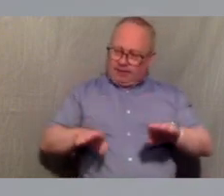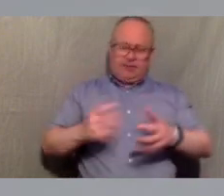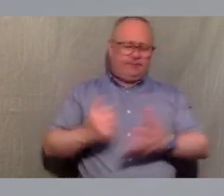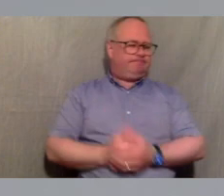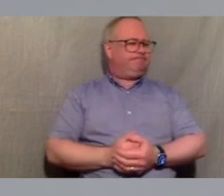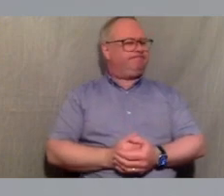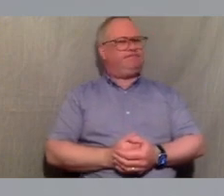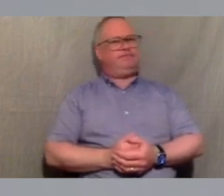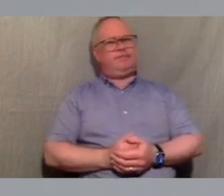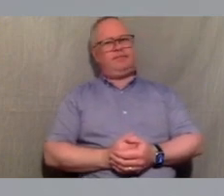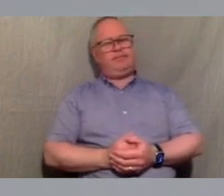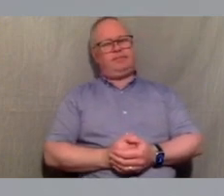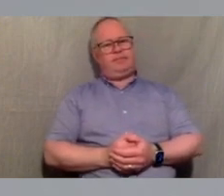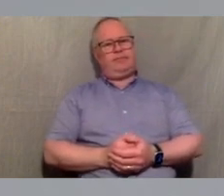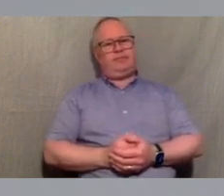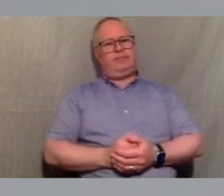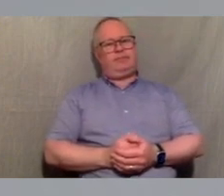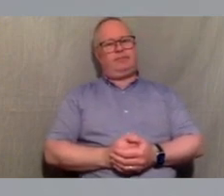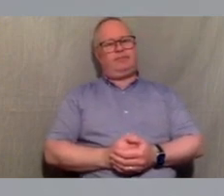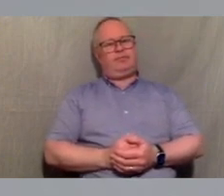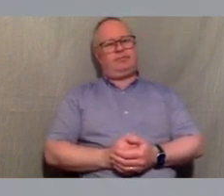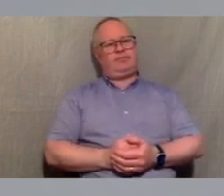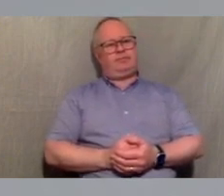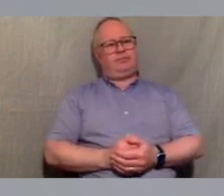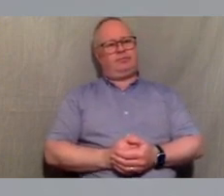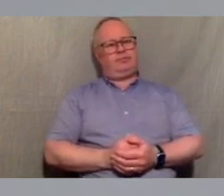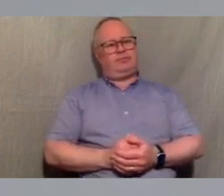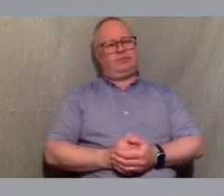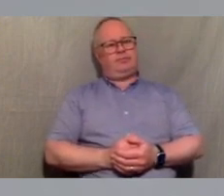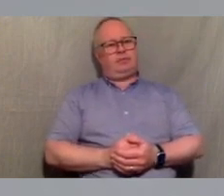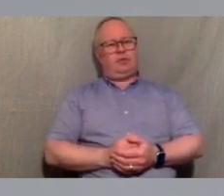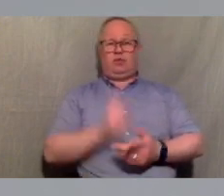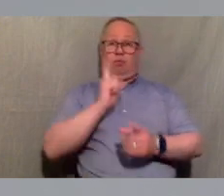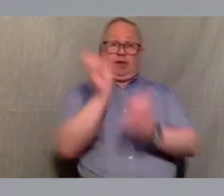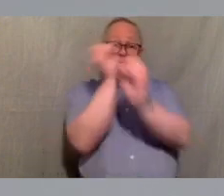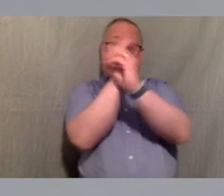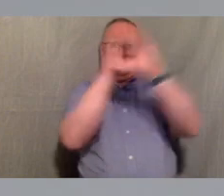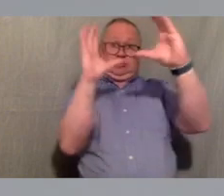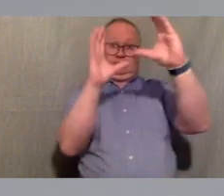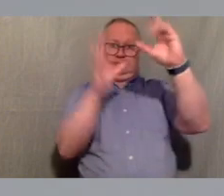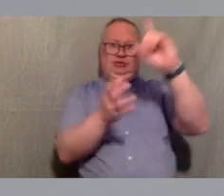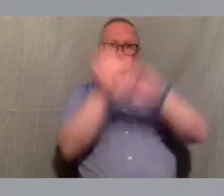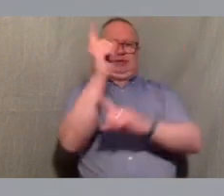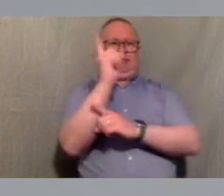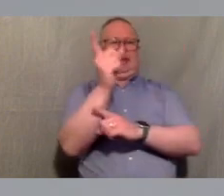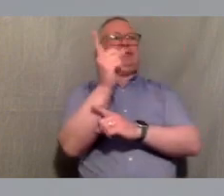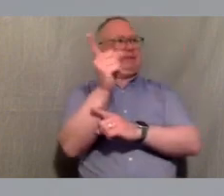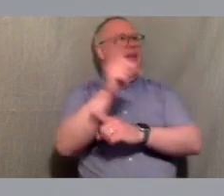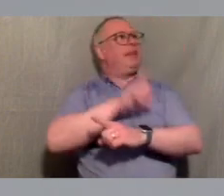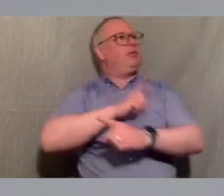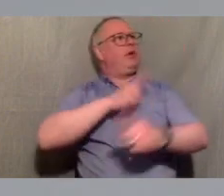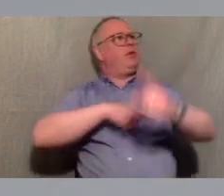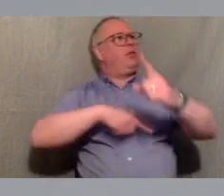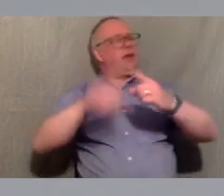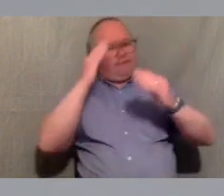now in in order to achieve that that vision the climate camp decided to focus first of all on moss